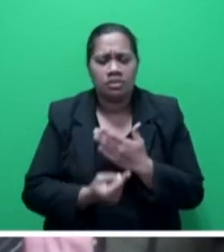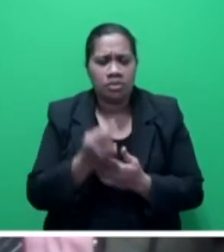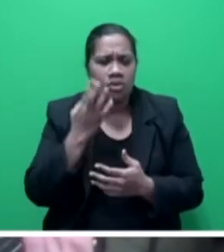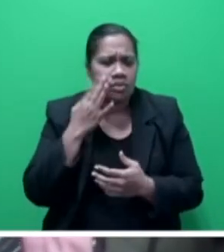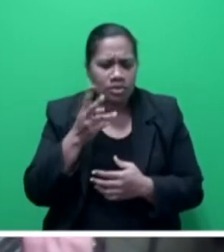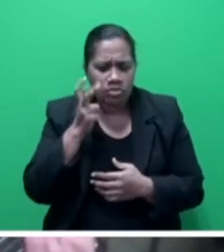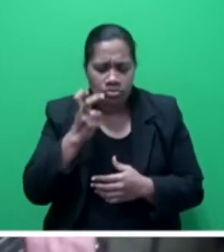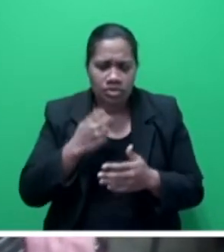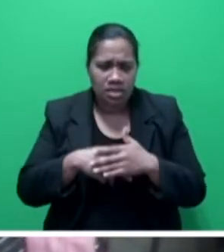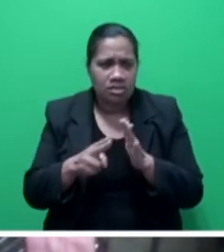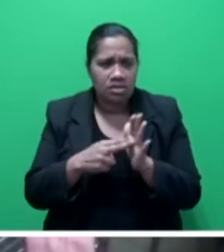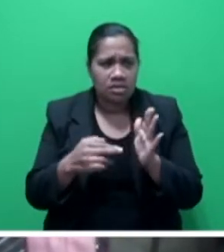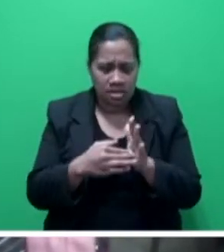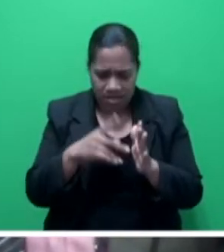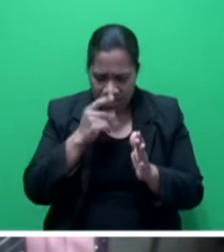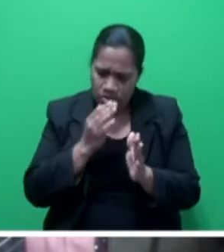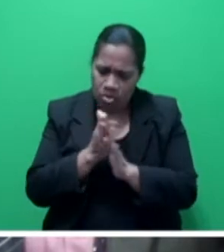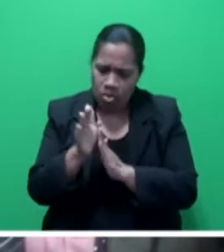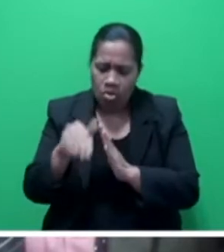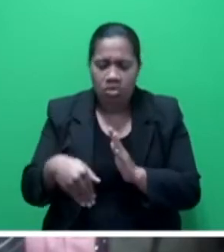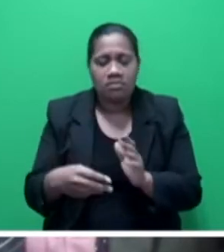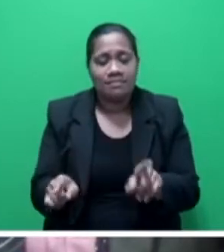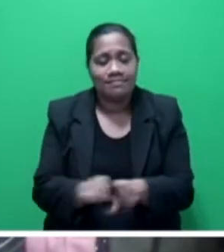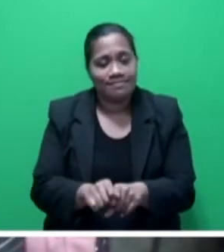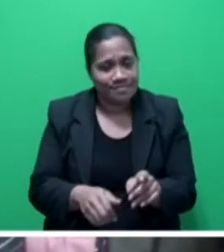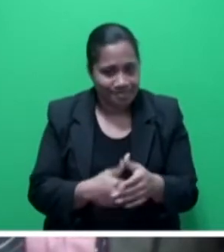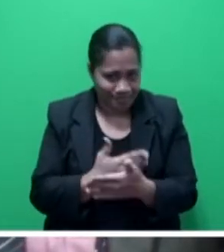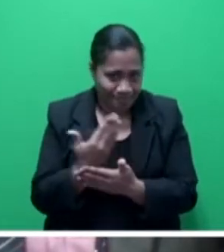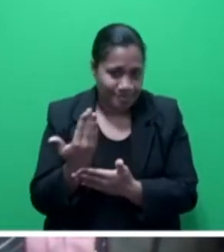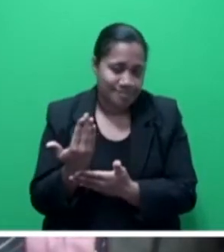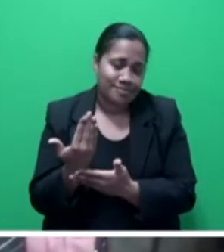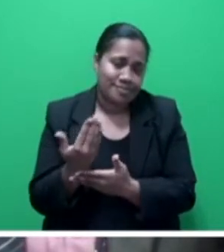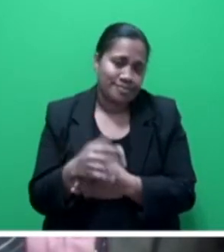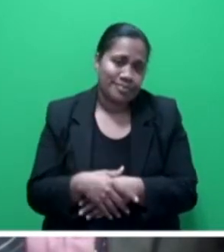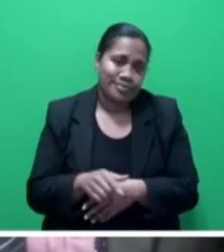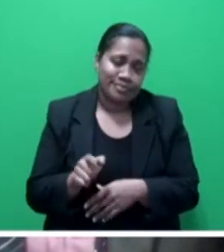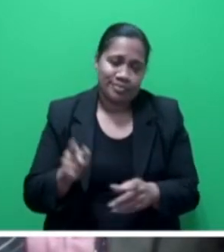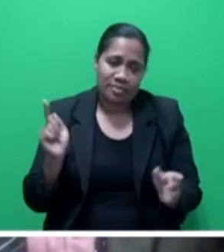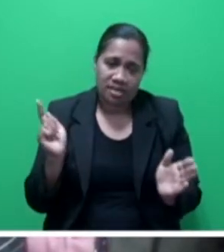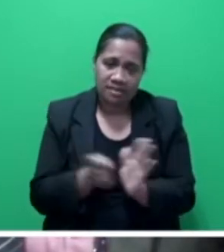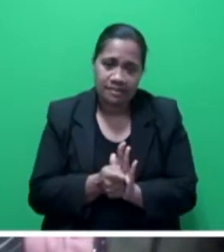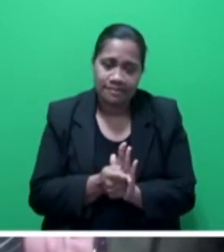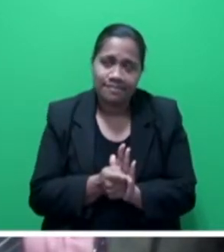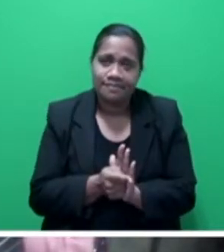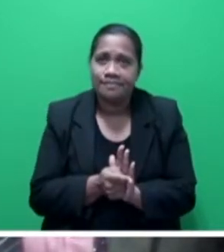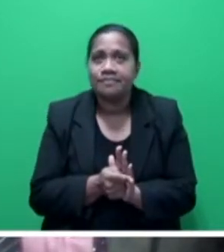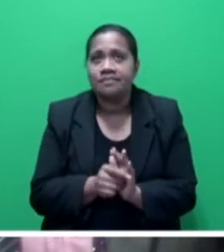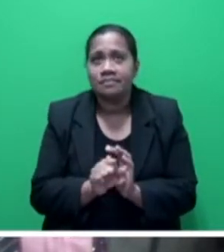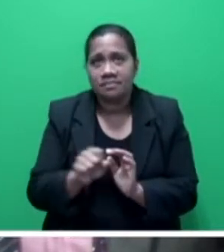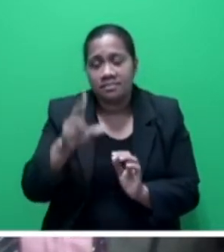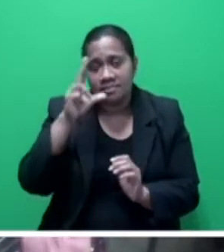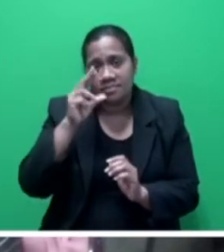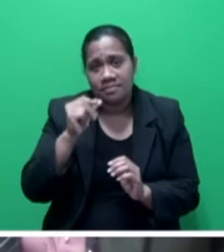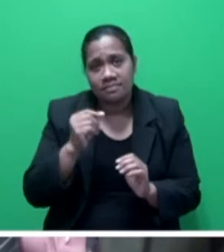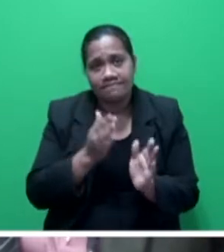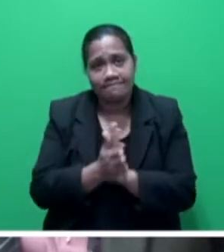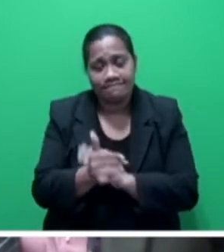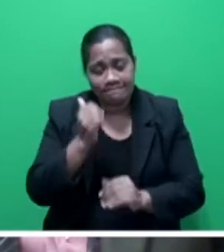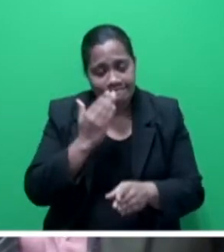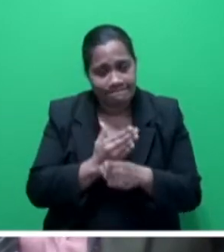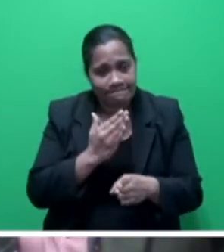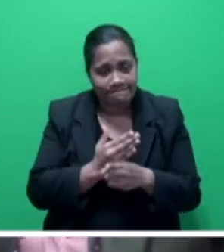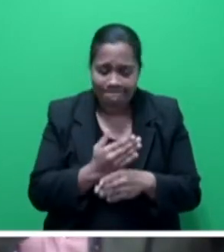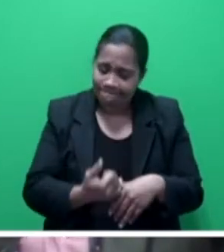actually may go home on the same day. So it's been able to turn over patients faster. Their ability to return to work is even better.